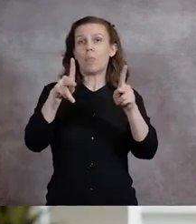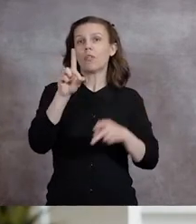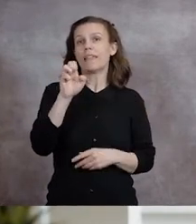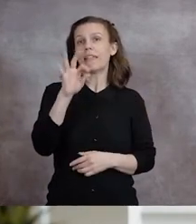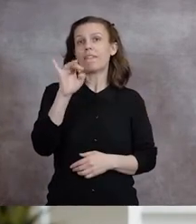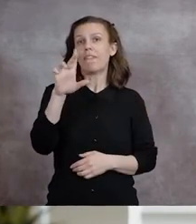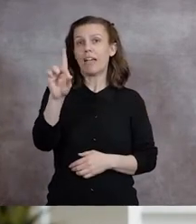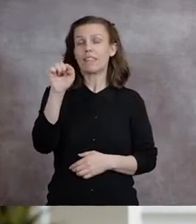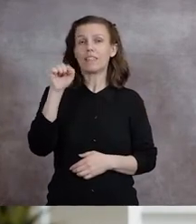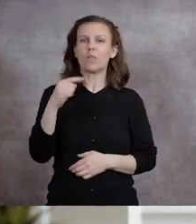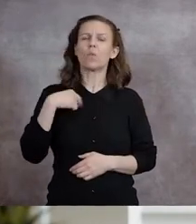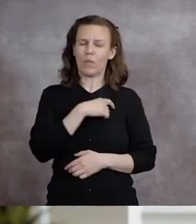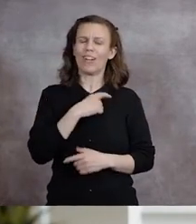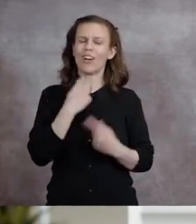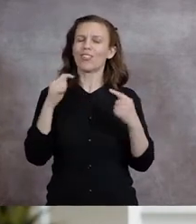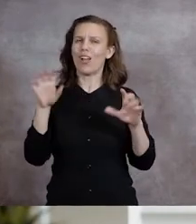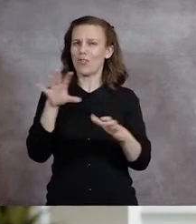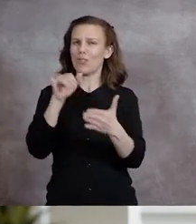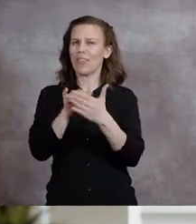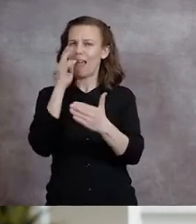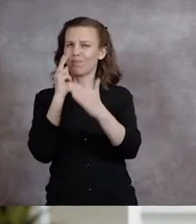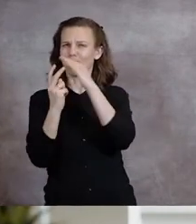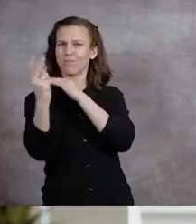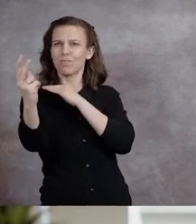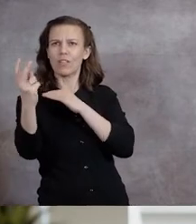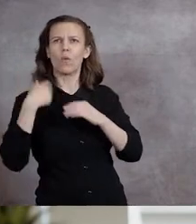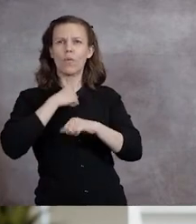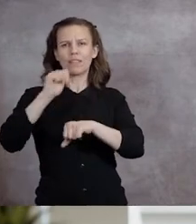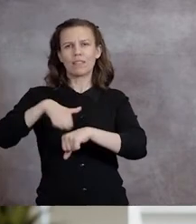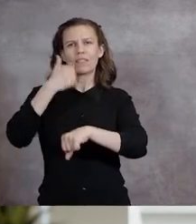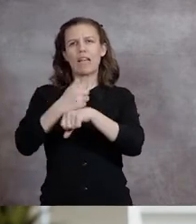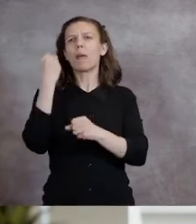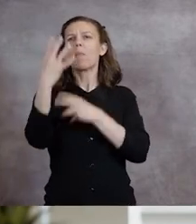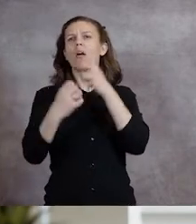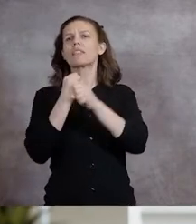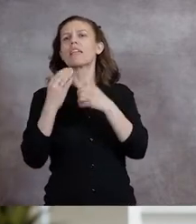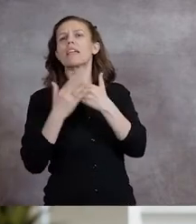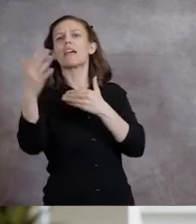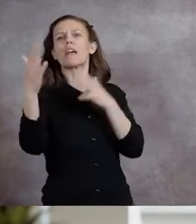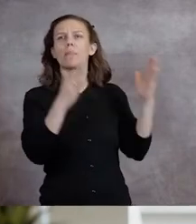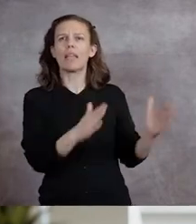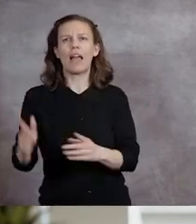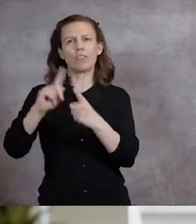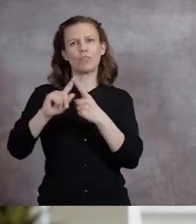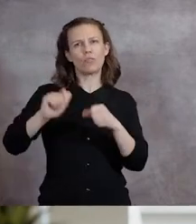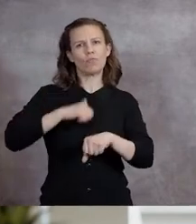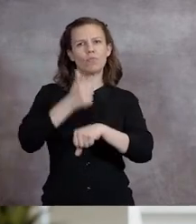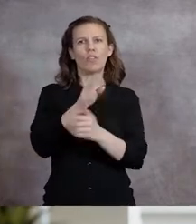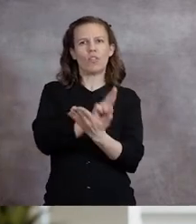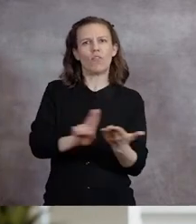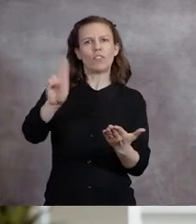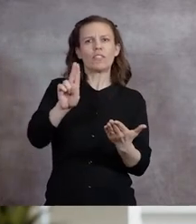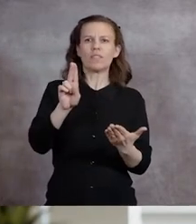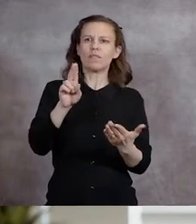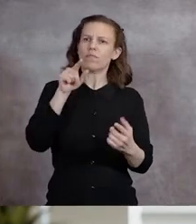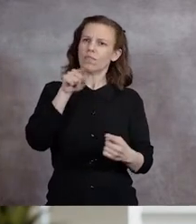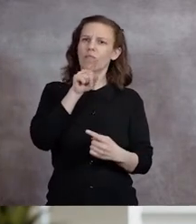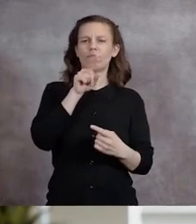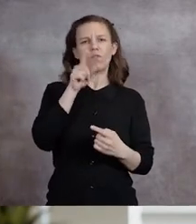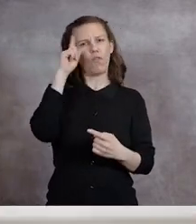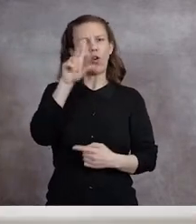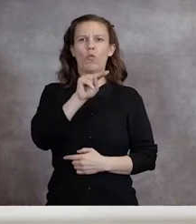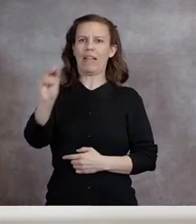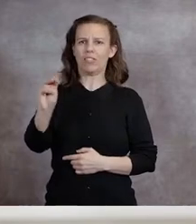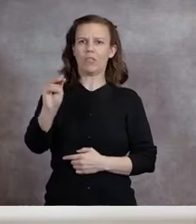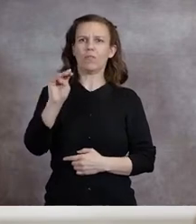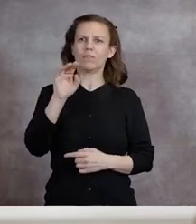defined, we are doing just that, as we craft a multi-year plan to shape our future as the university for New Mexico.